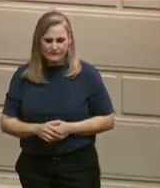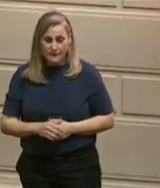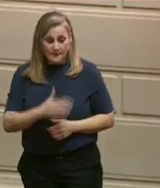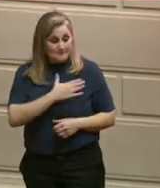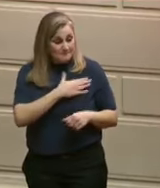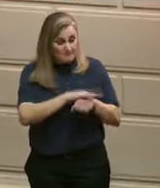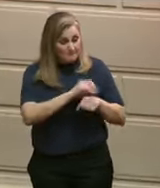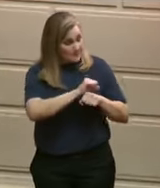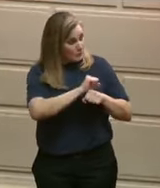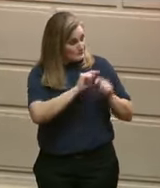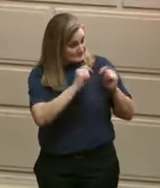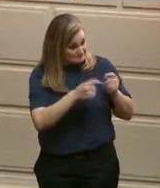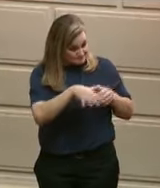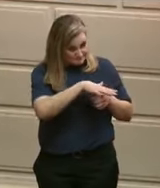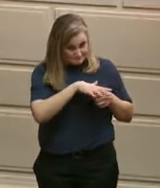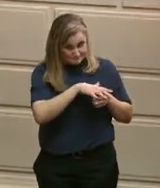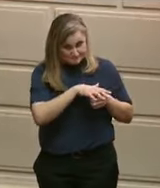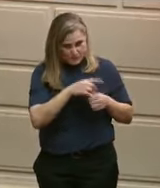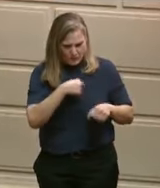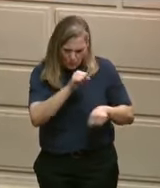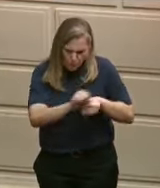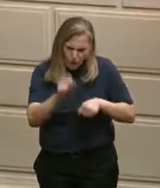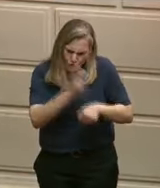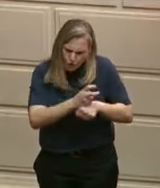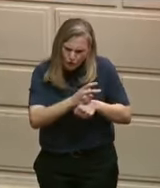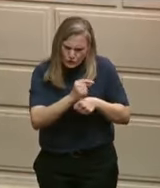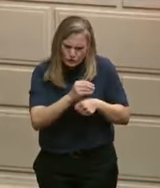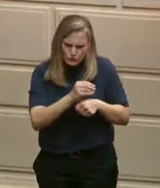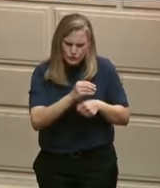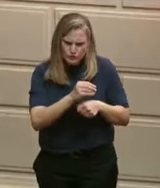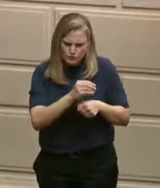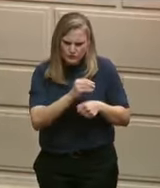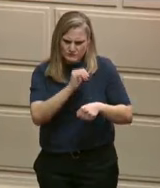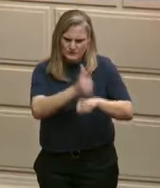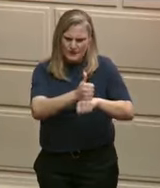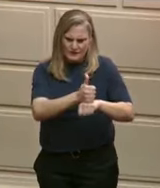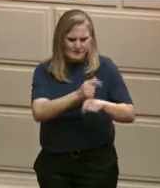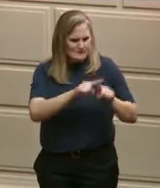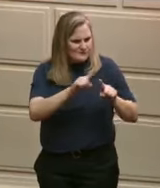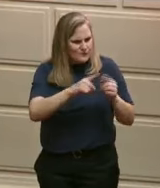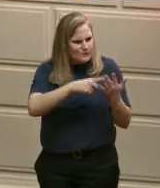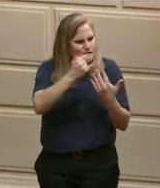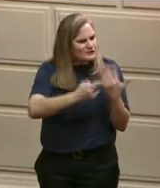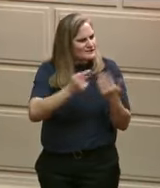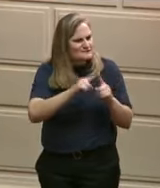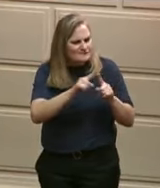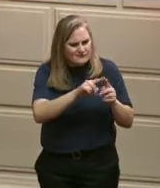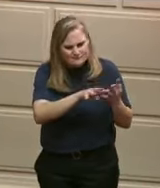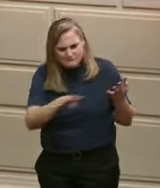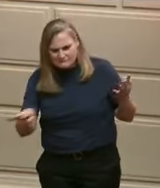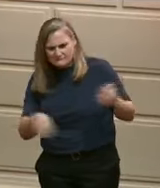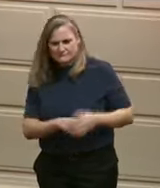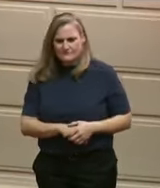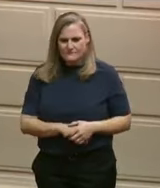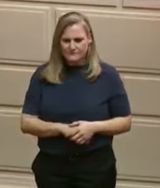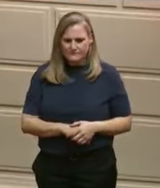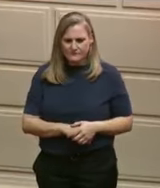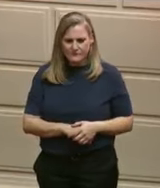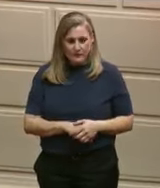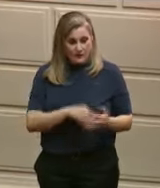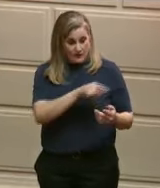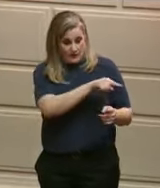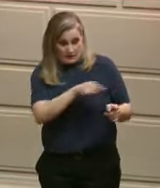unprecedented pipeline of projects that will put people to work in good-paying jobs